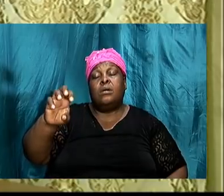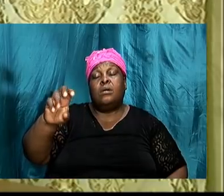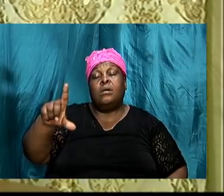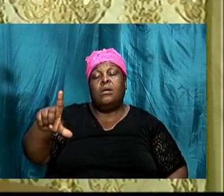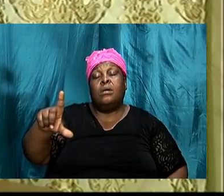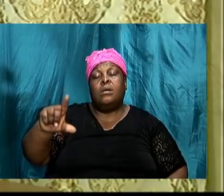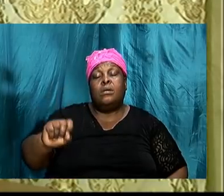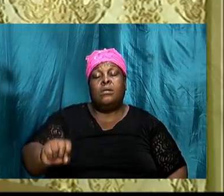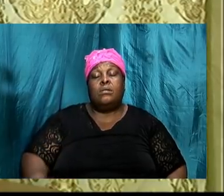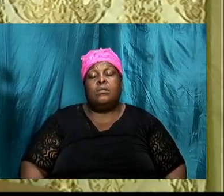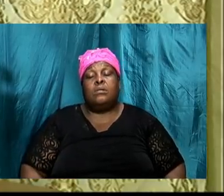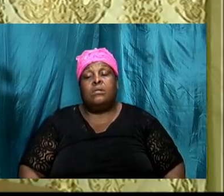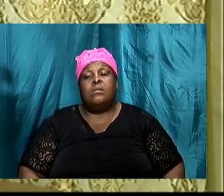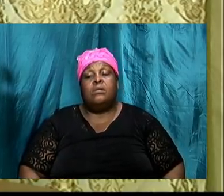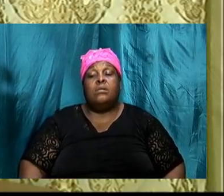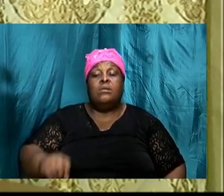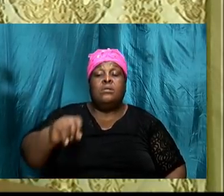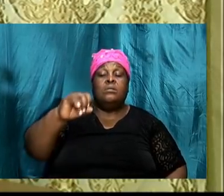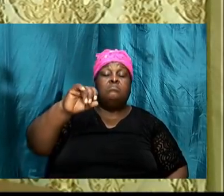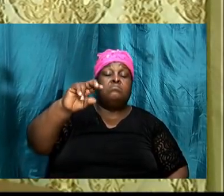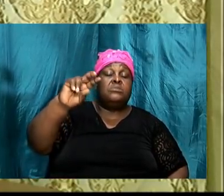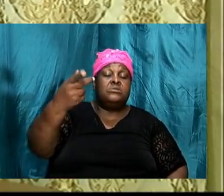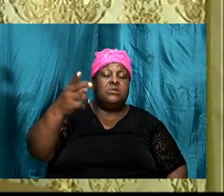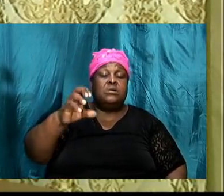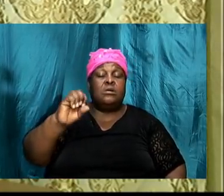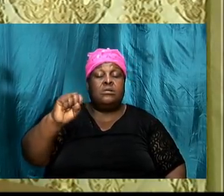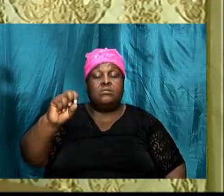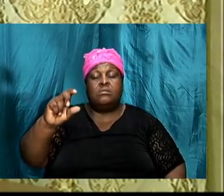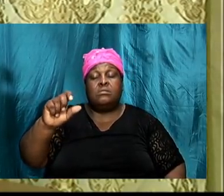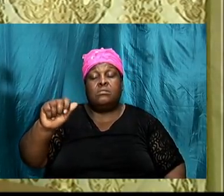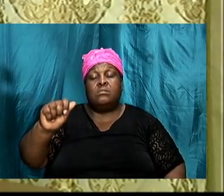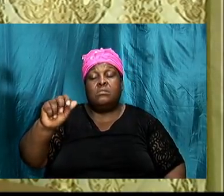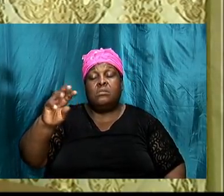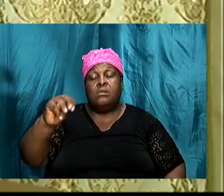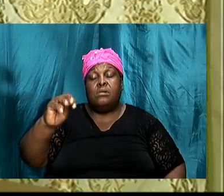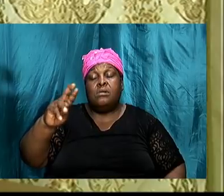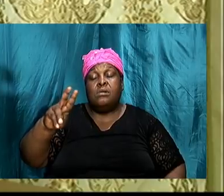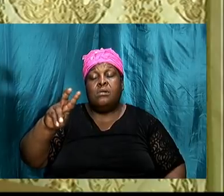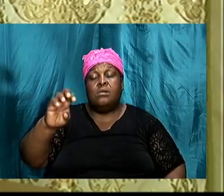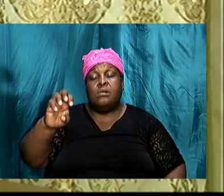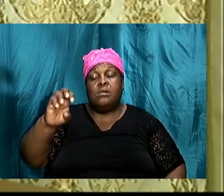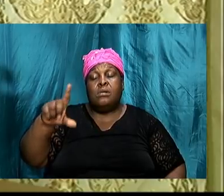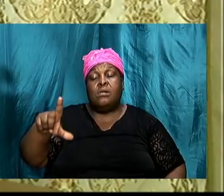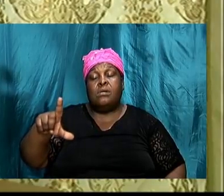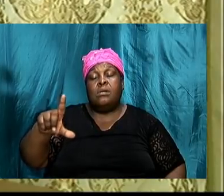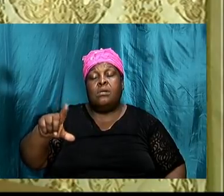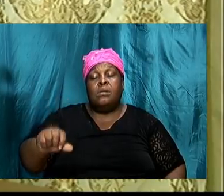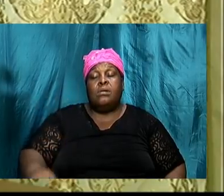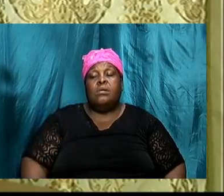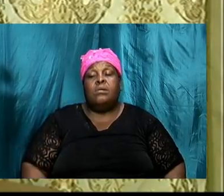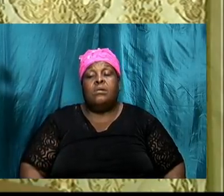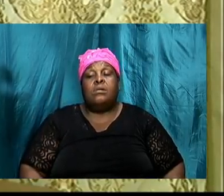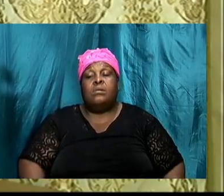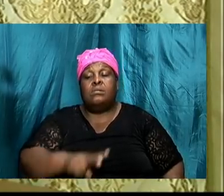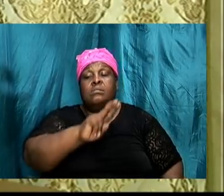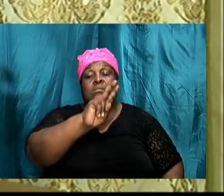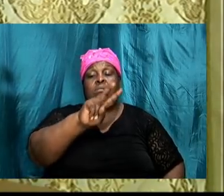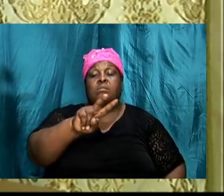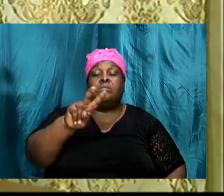2 Samuel 5, 17 to 21, 2 Samuel 5, 22 to 25